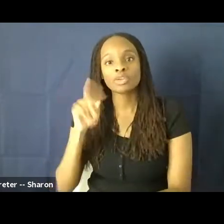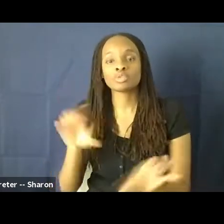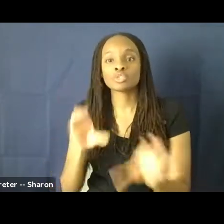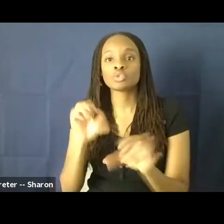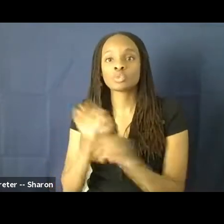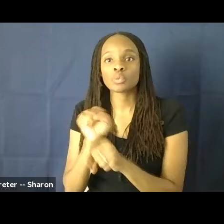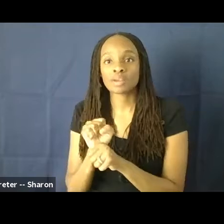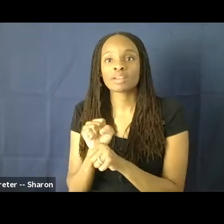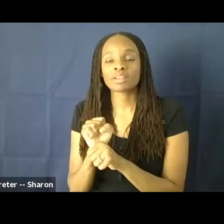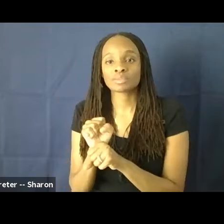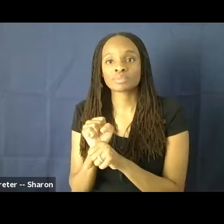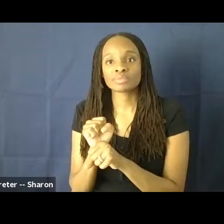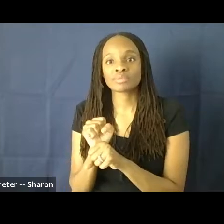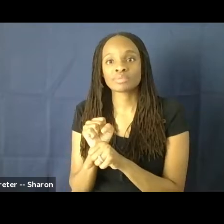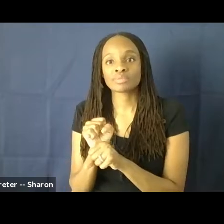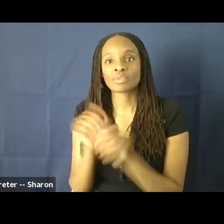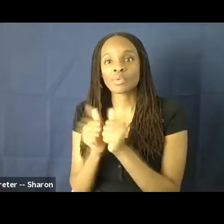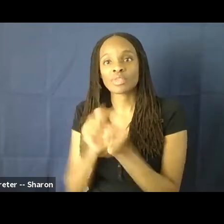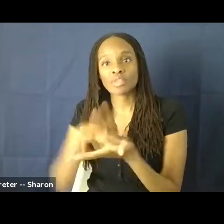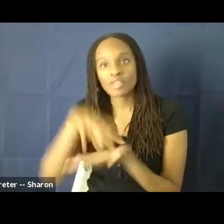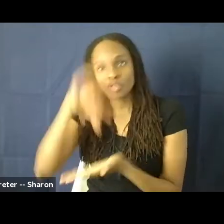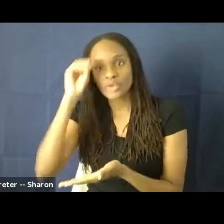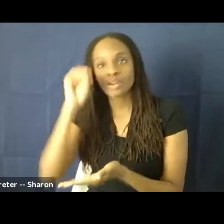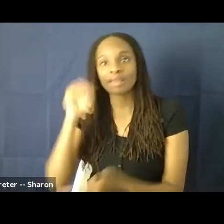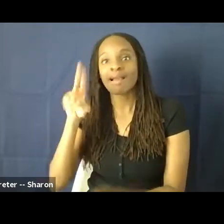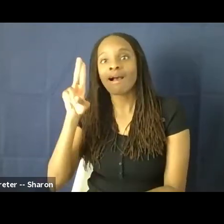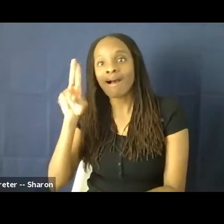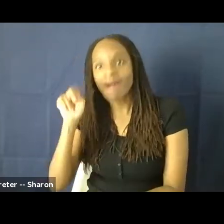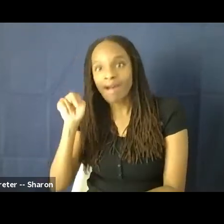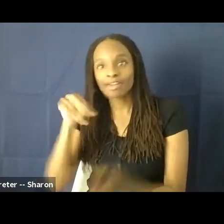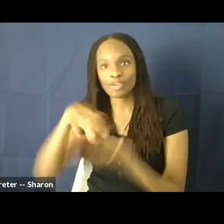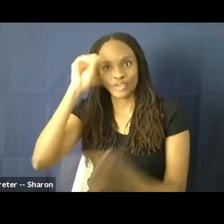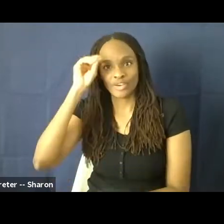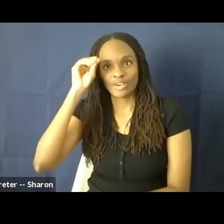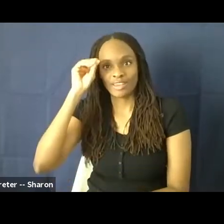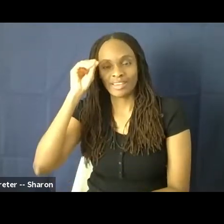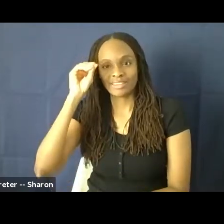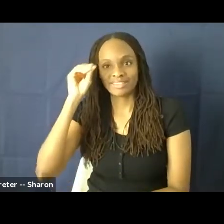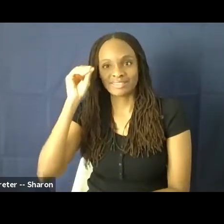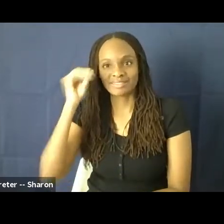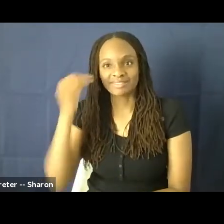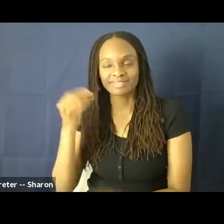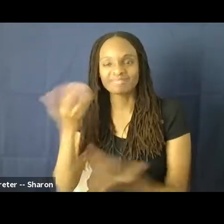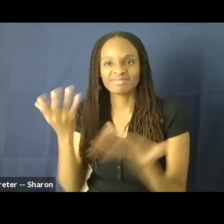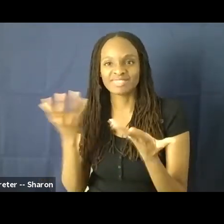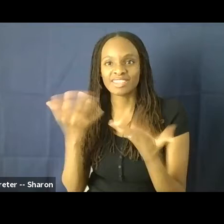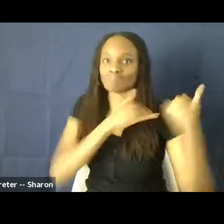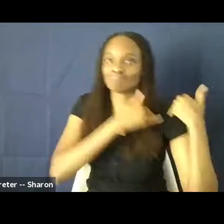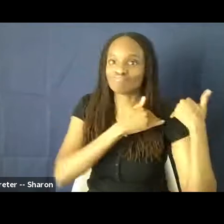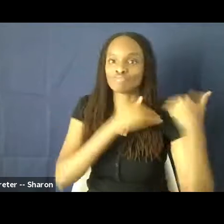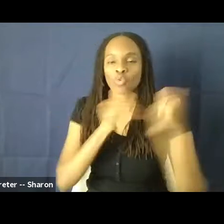work in learning and unlearning and accountability within these social movements.